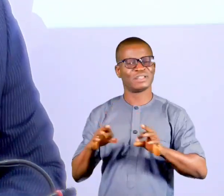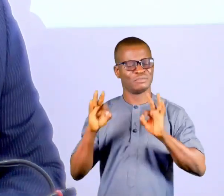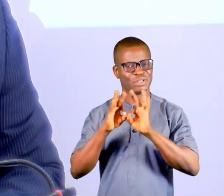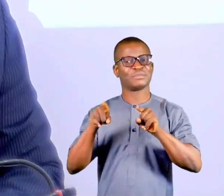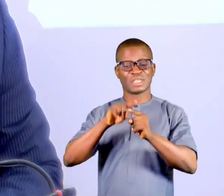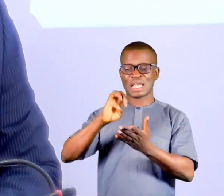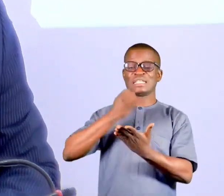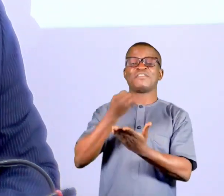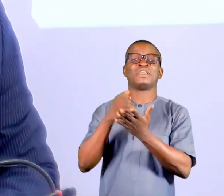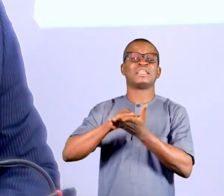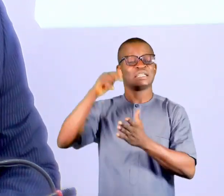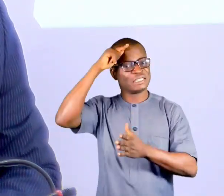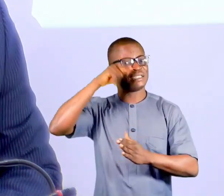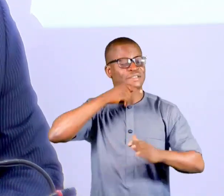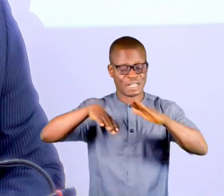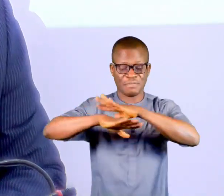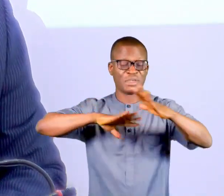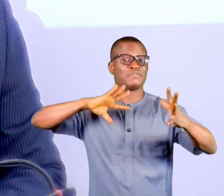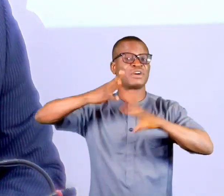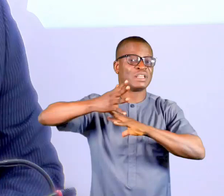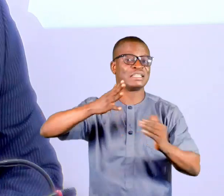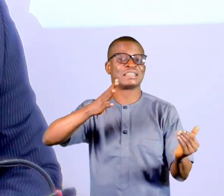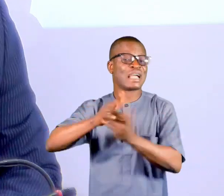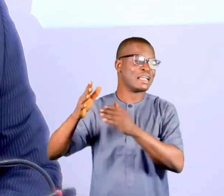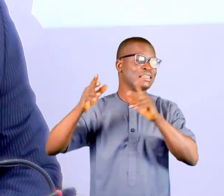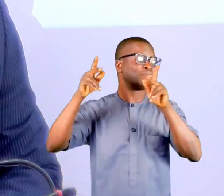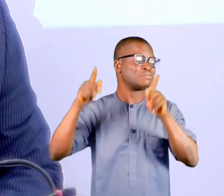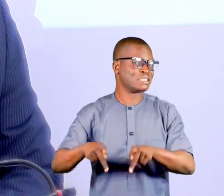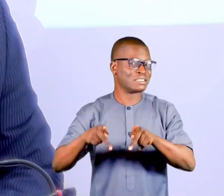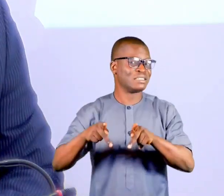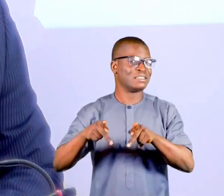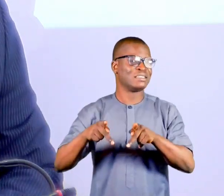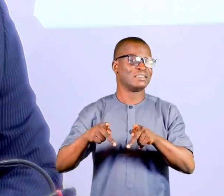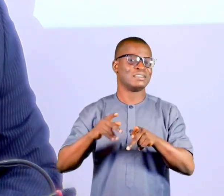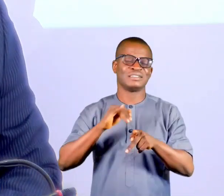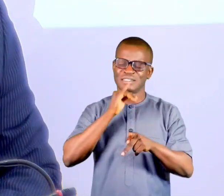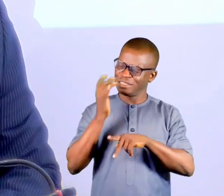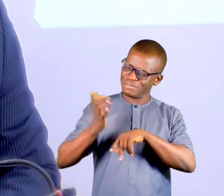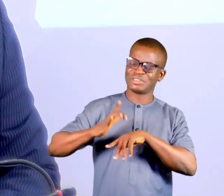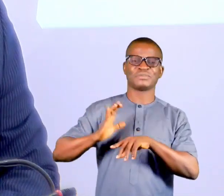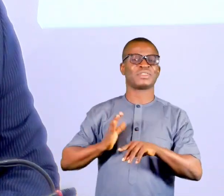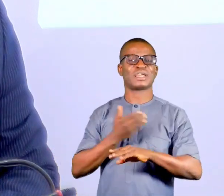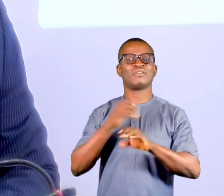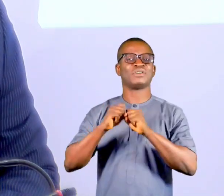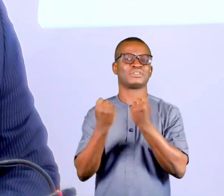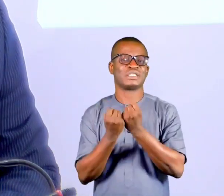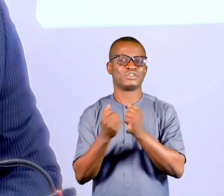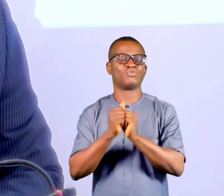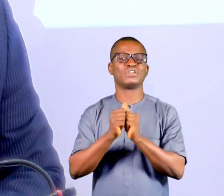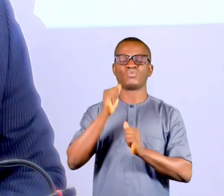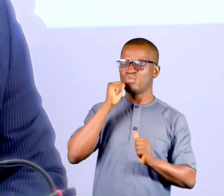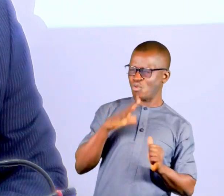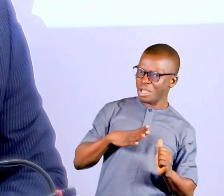as it is evident that gender-based violence against persons is on the rise in a society with